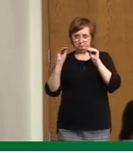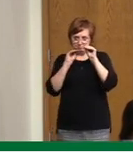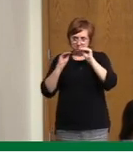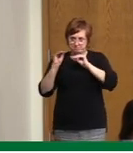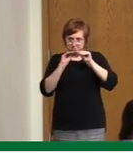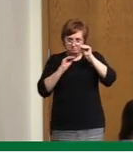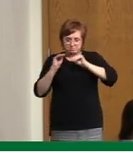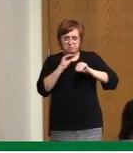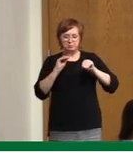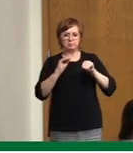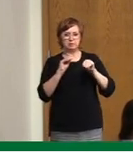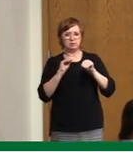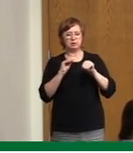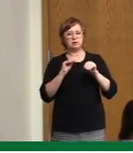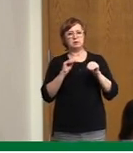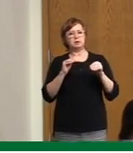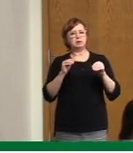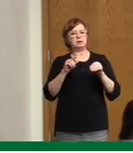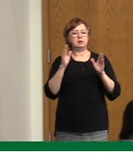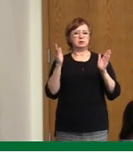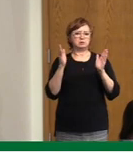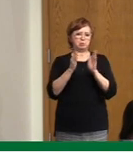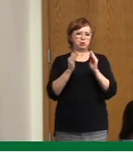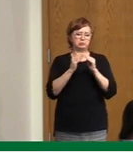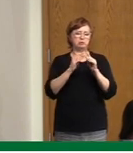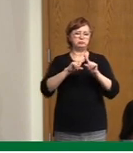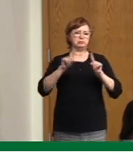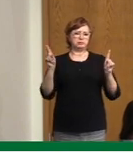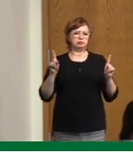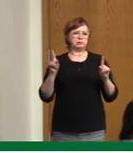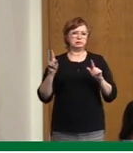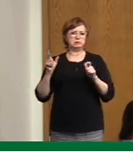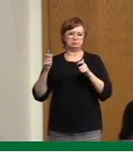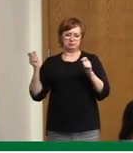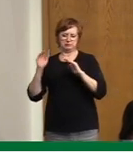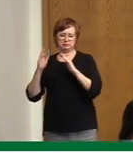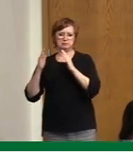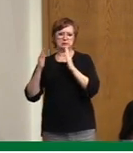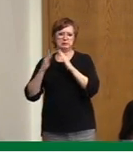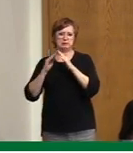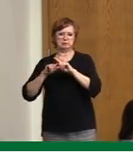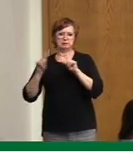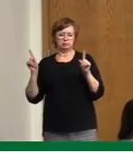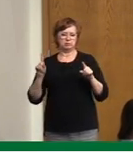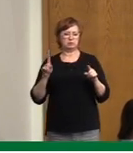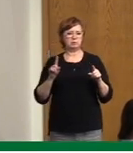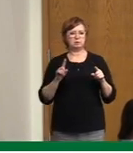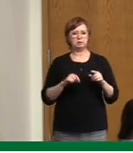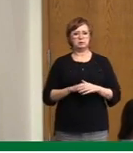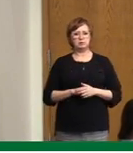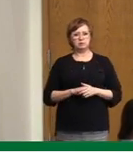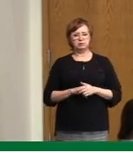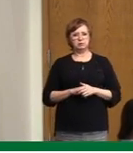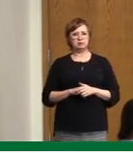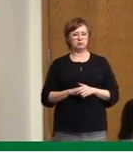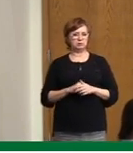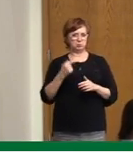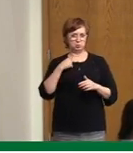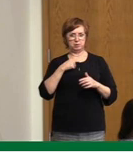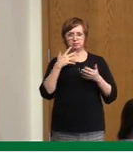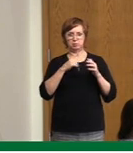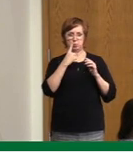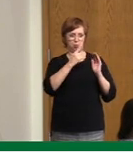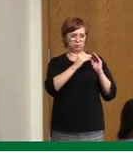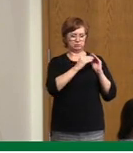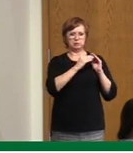just because there's the opportunity to backfill there. But there are where we have moved from one city to another. We've looked at people